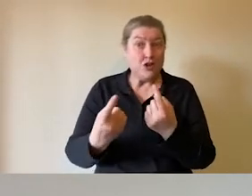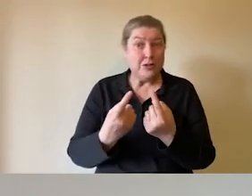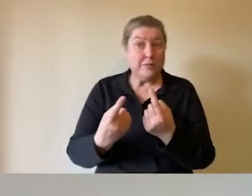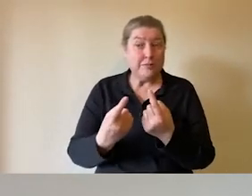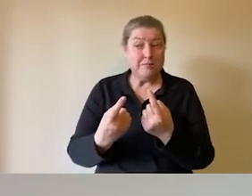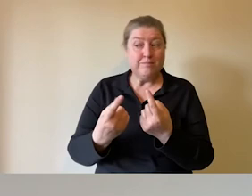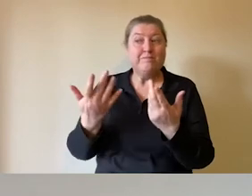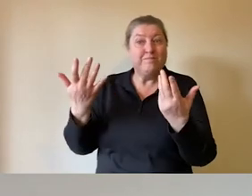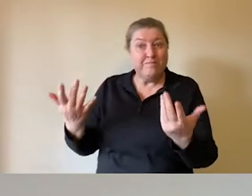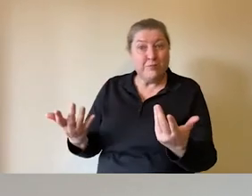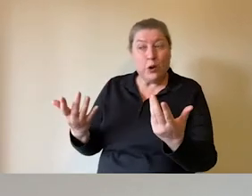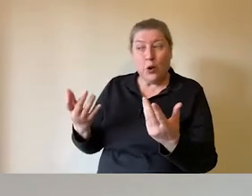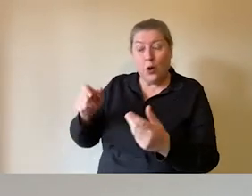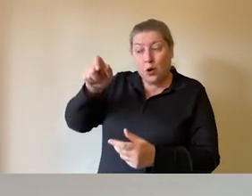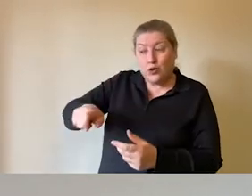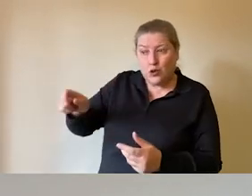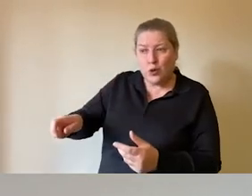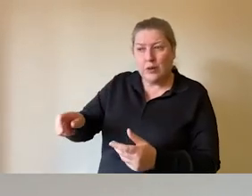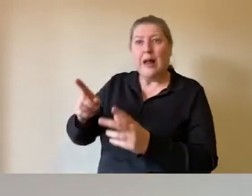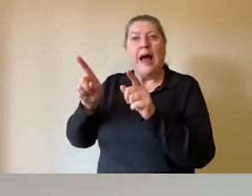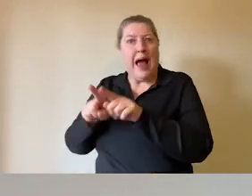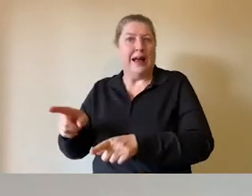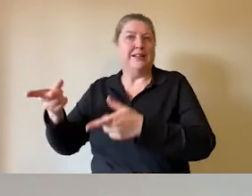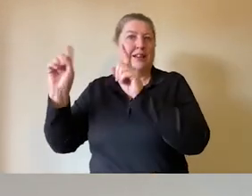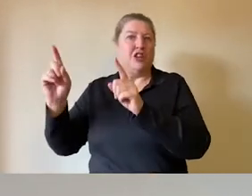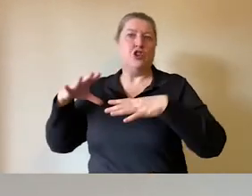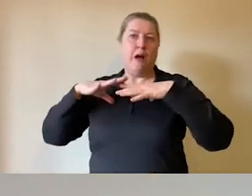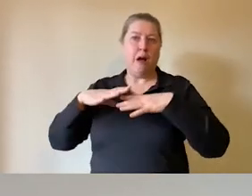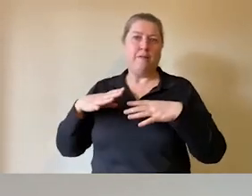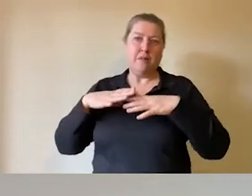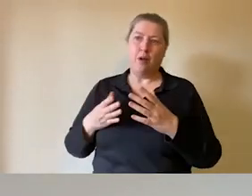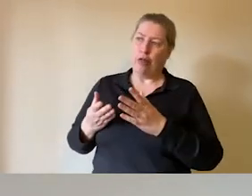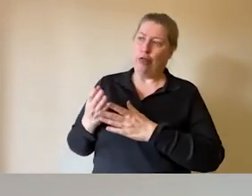student and the teacher comfortable throughout the visit.